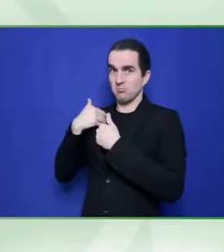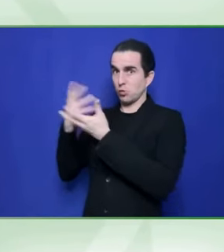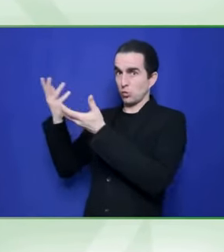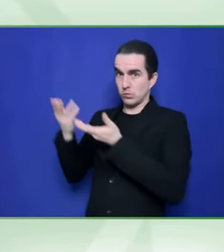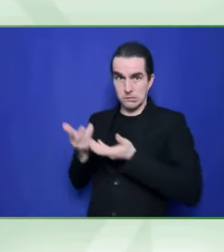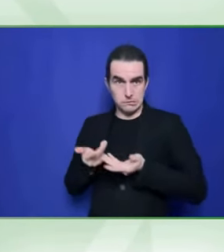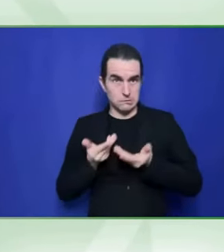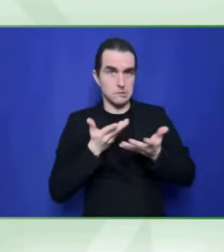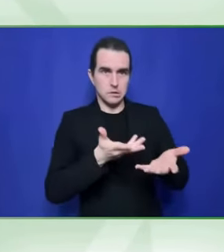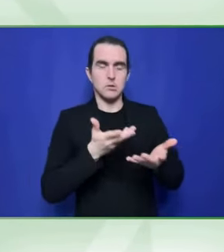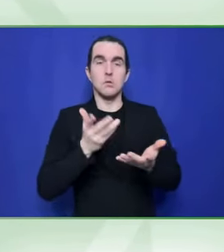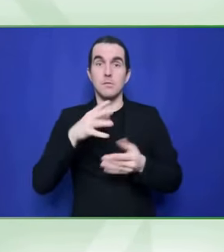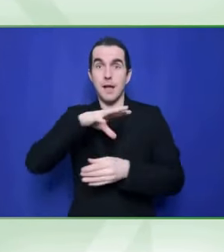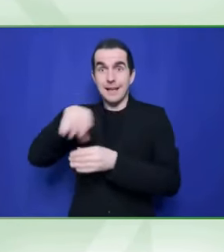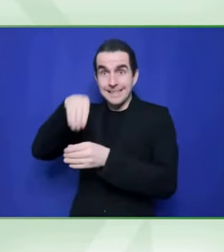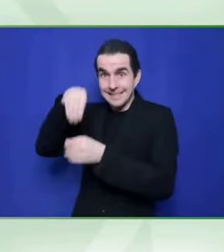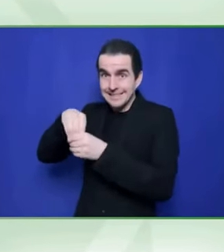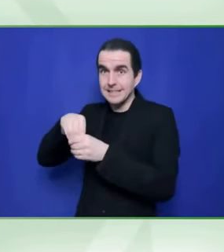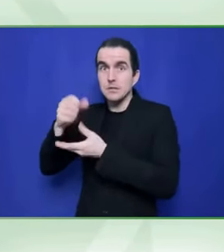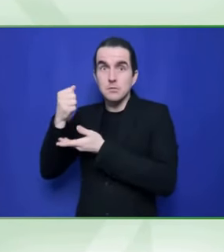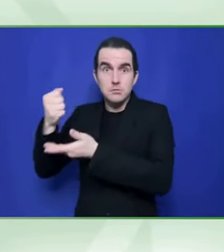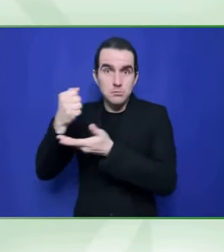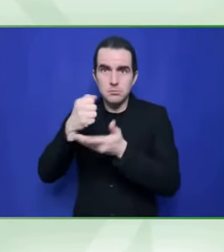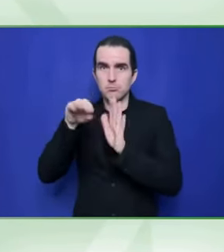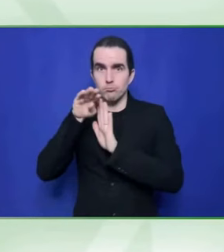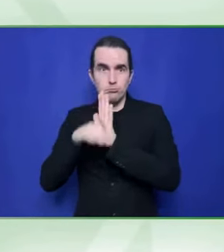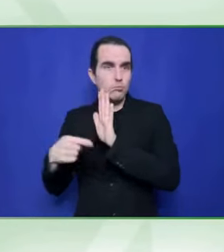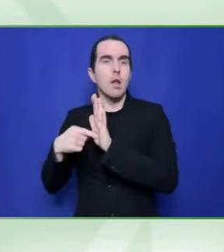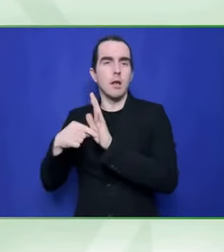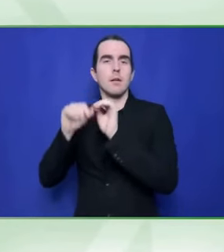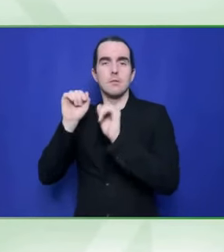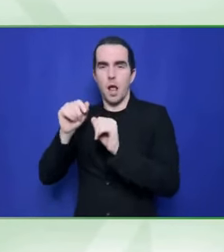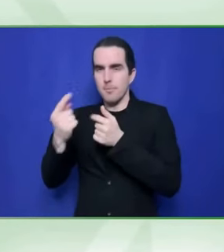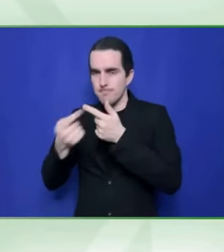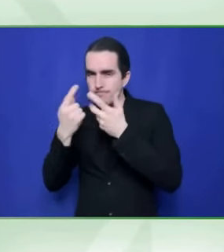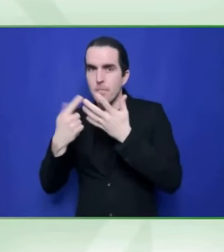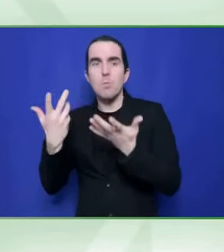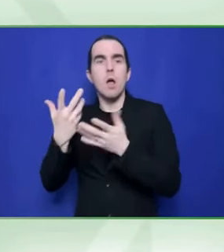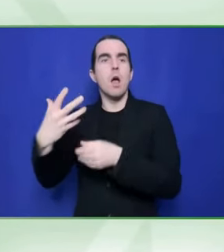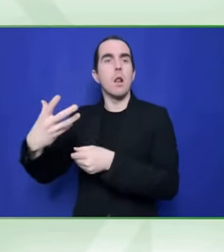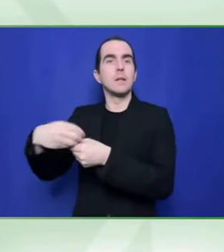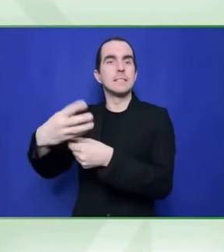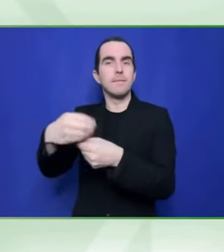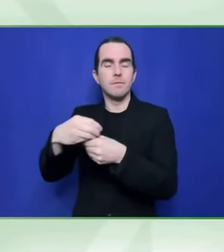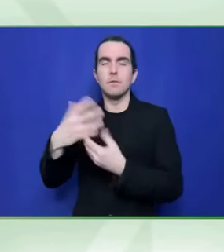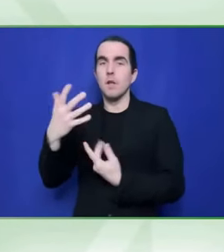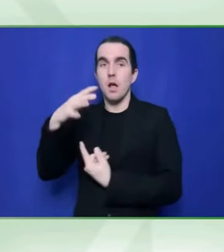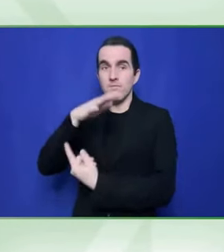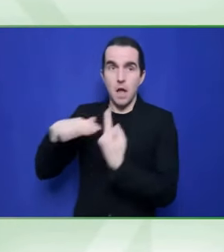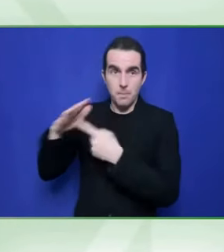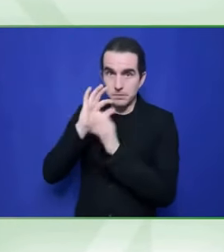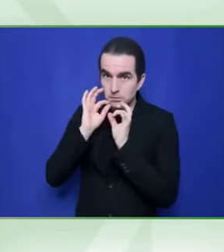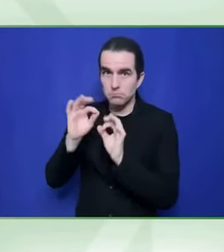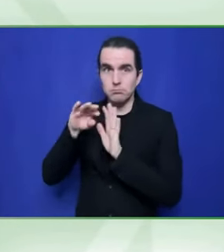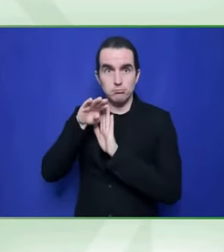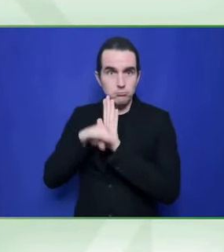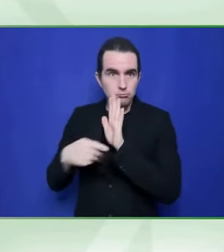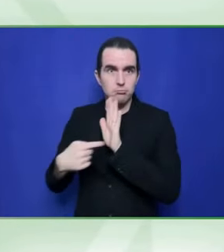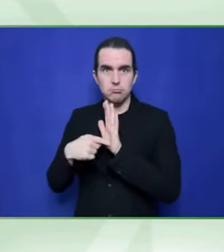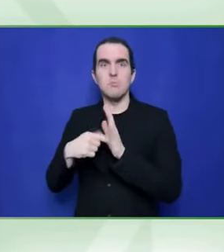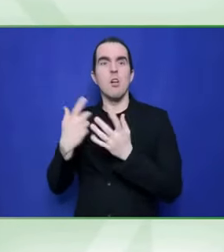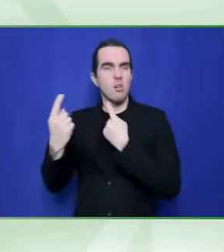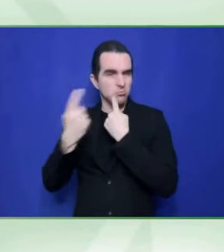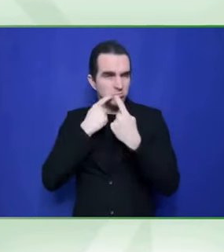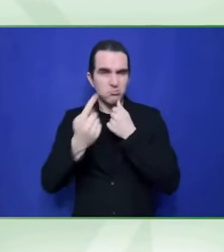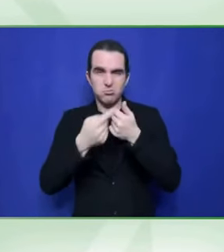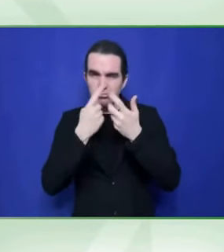chain. That is a tell of a company trying to affect systems change. And so I would just, you know, we all have our favorite companies that we like